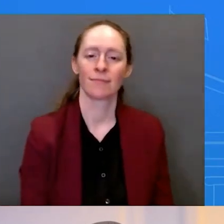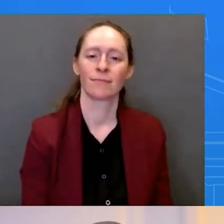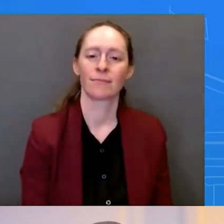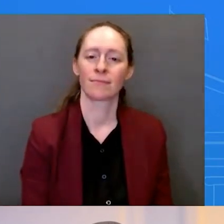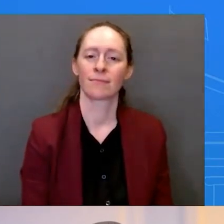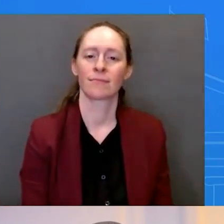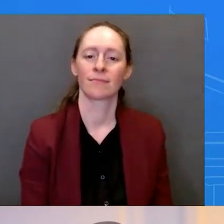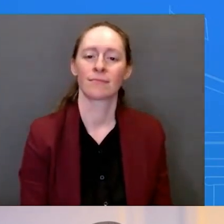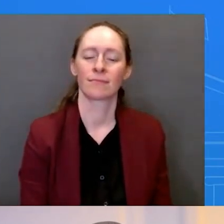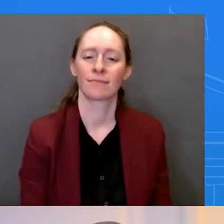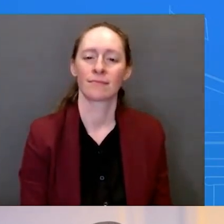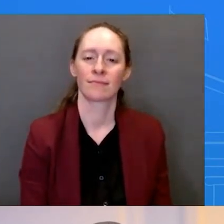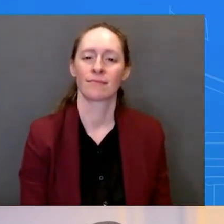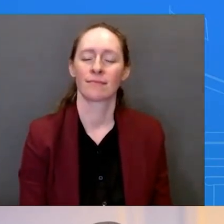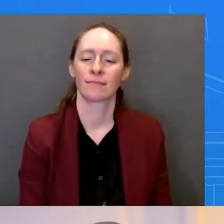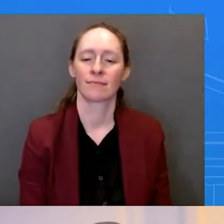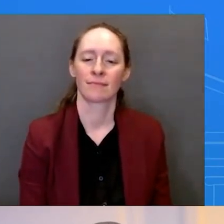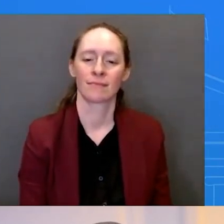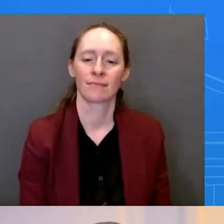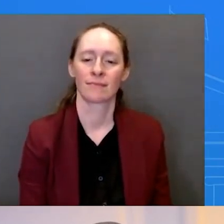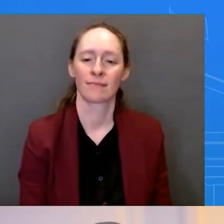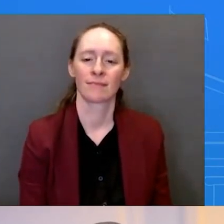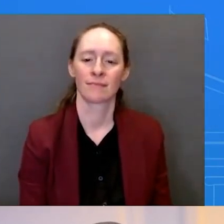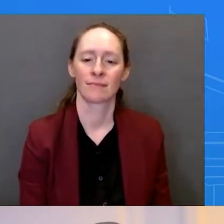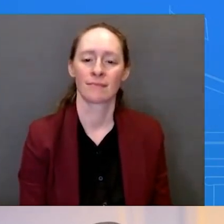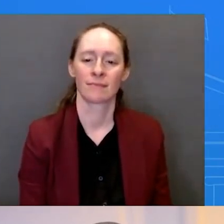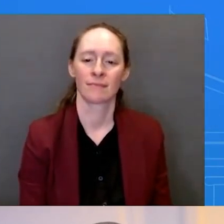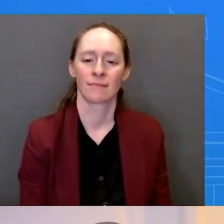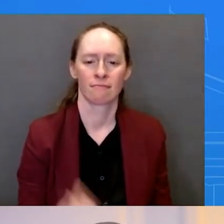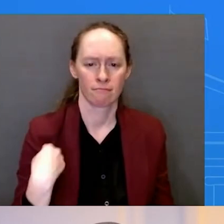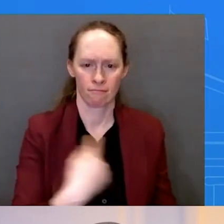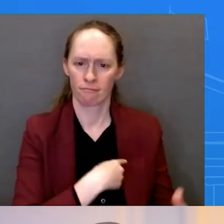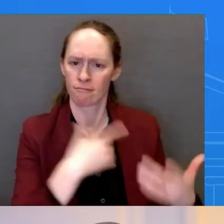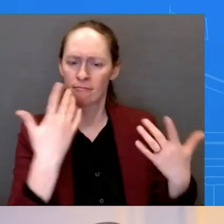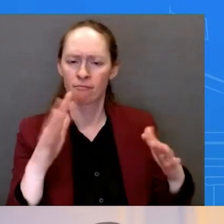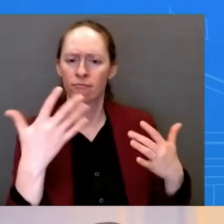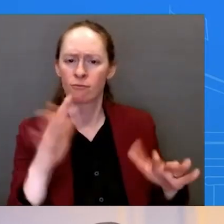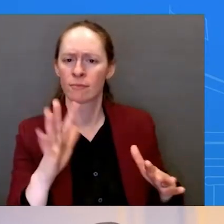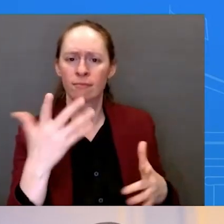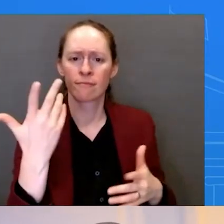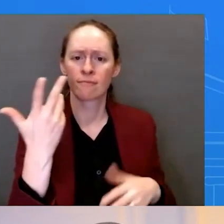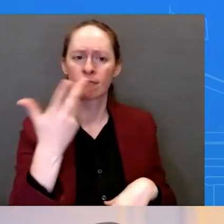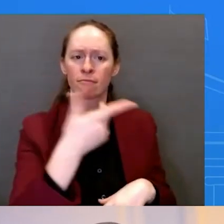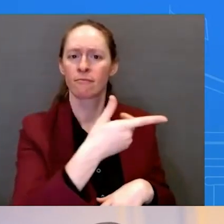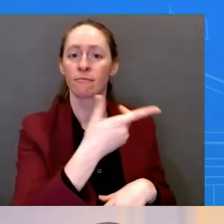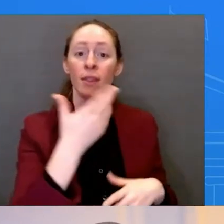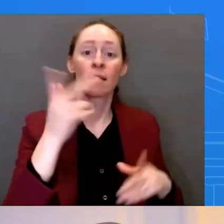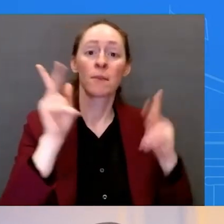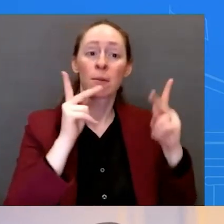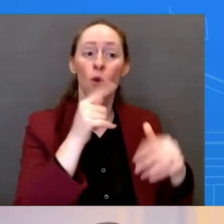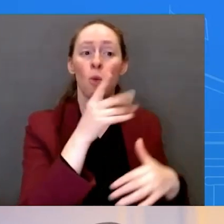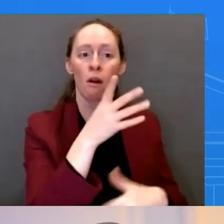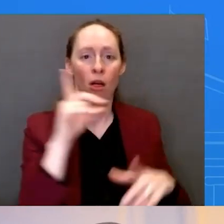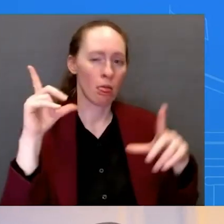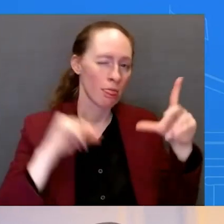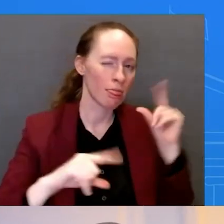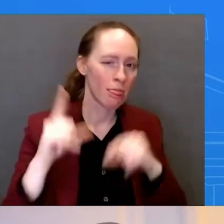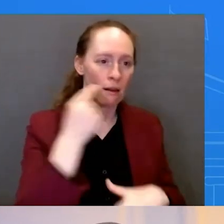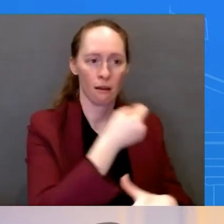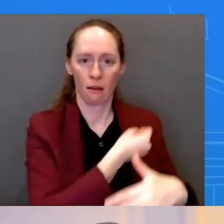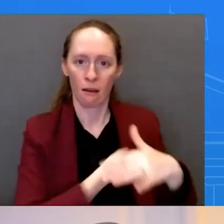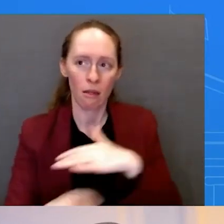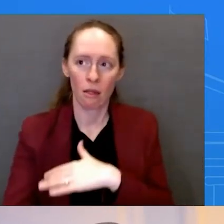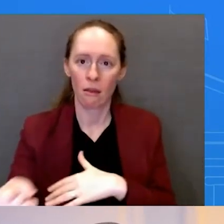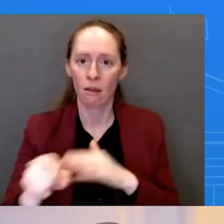operations that are taking thousands of smugglers off the streets. But look, the reality is we need Congress to take action.